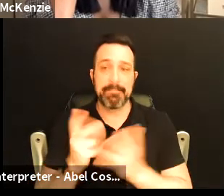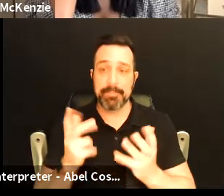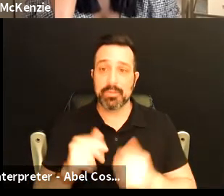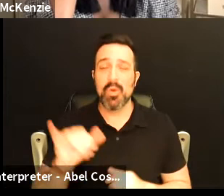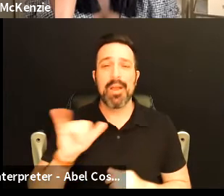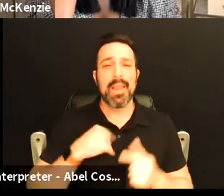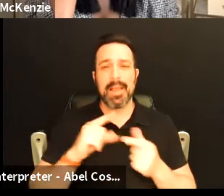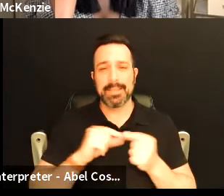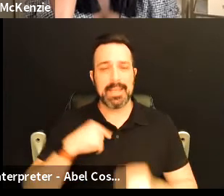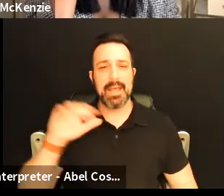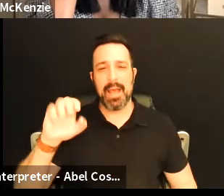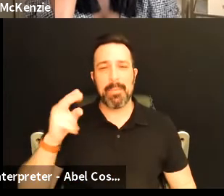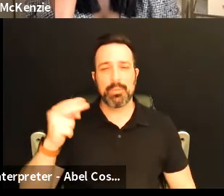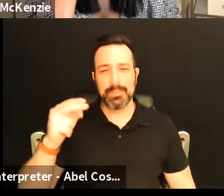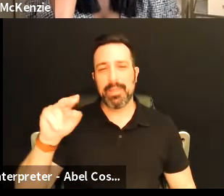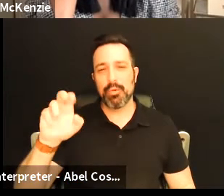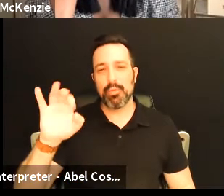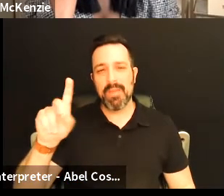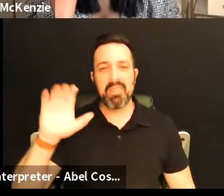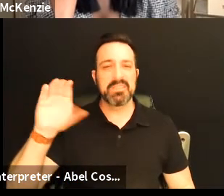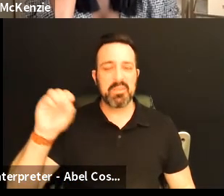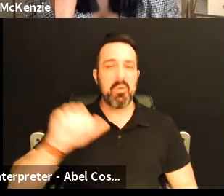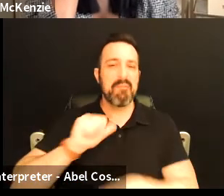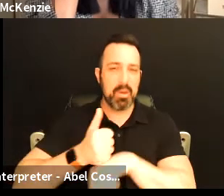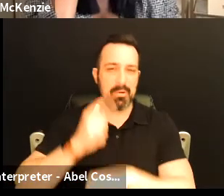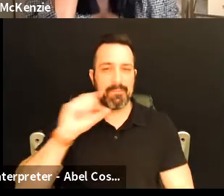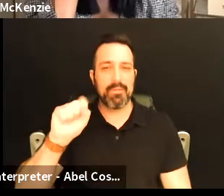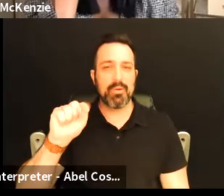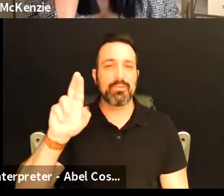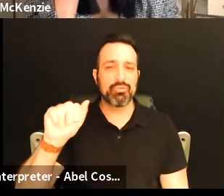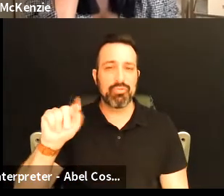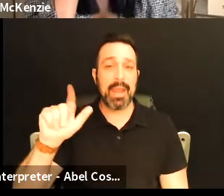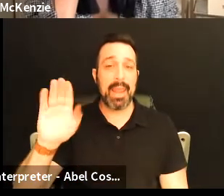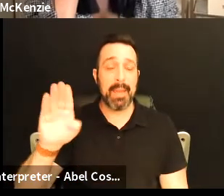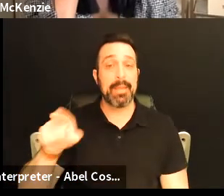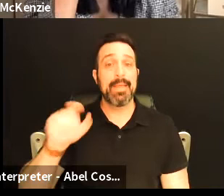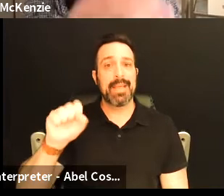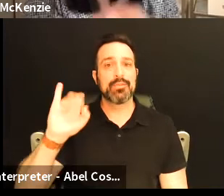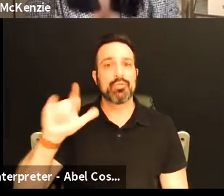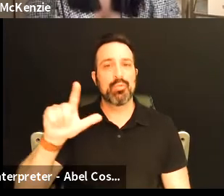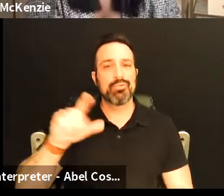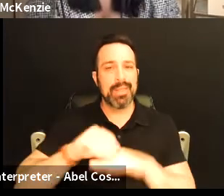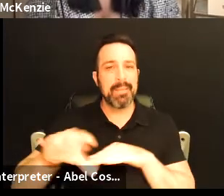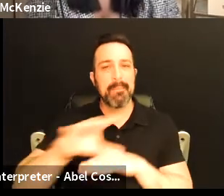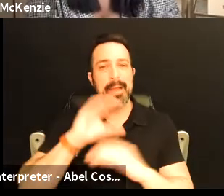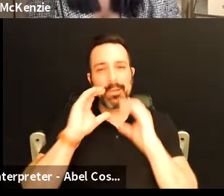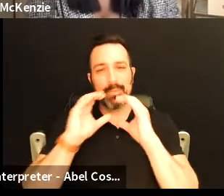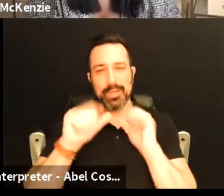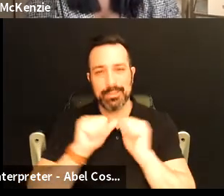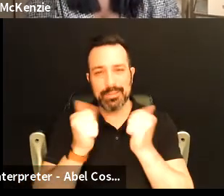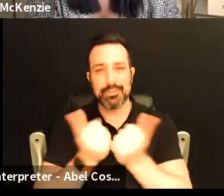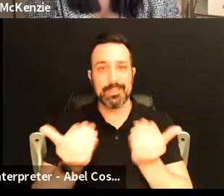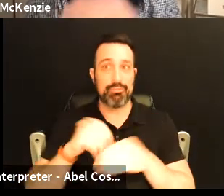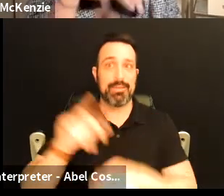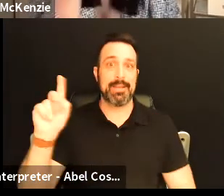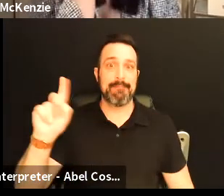like I said I'm Elizabeth Neufeld I'm the CEO and founder of Strat Labs. Strat Labs is a social impact and communications agency here in